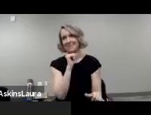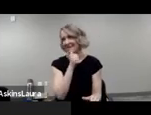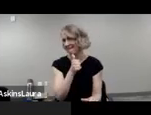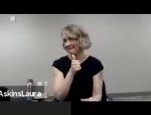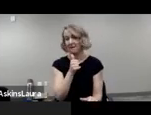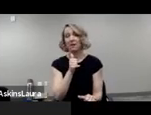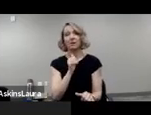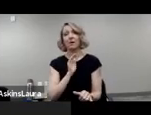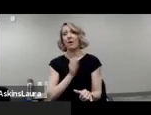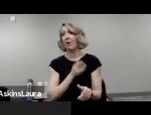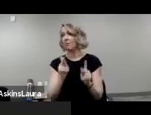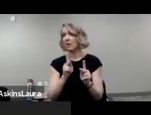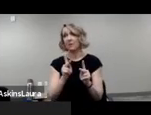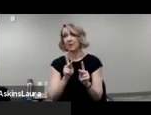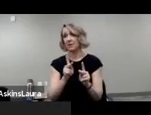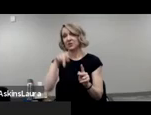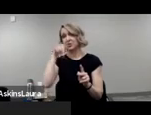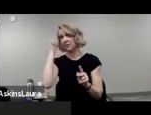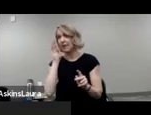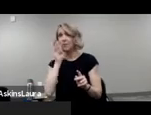of black and brown, elderly,